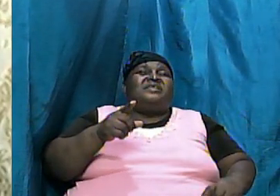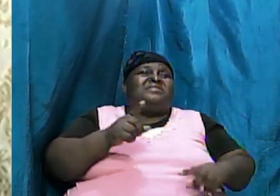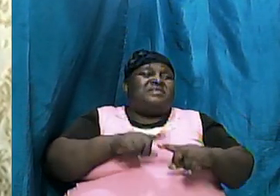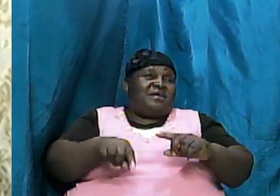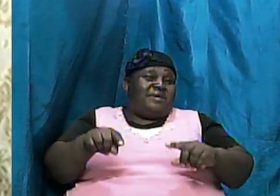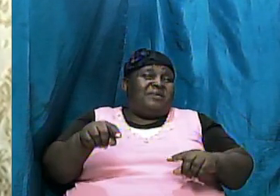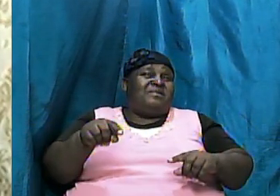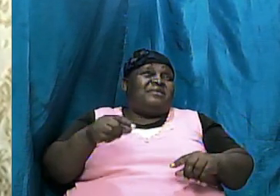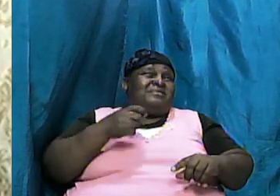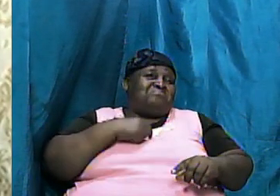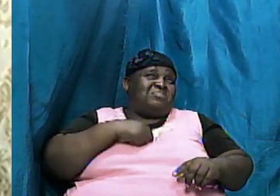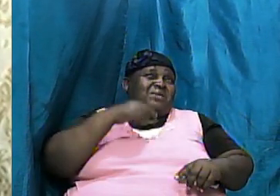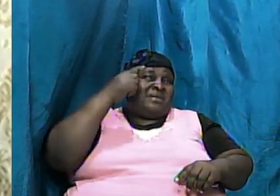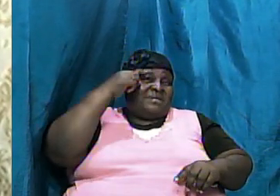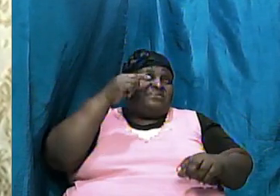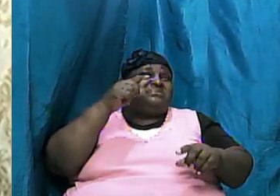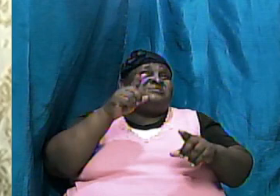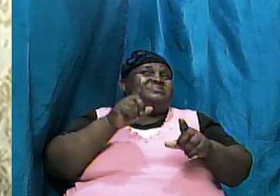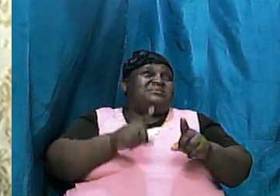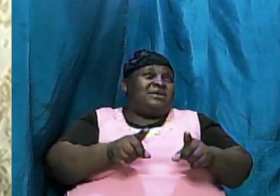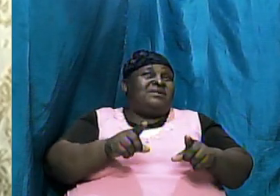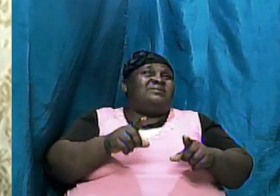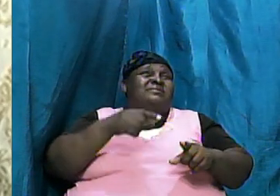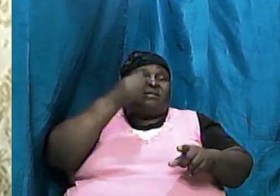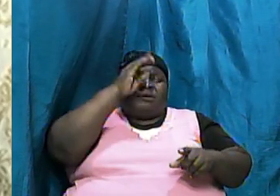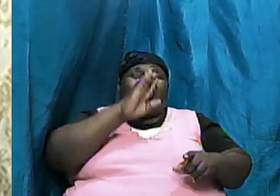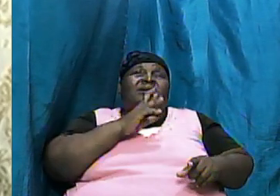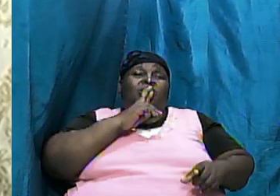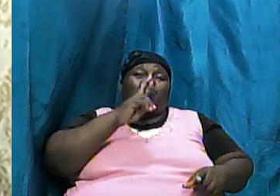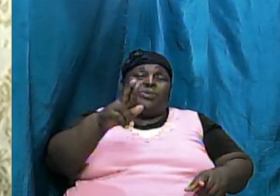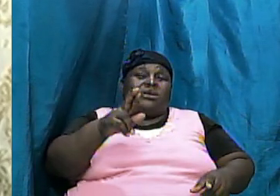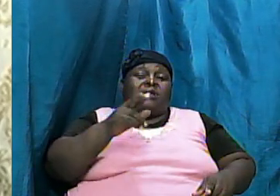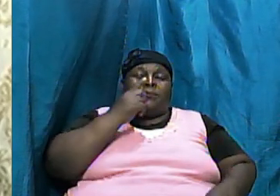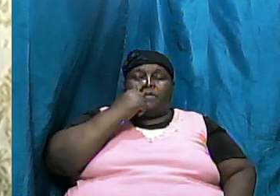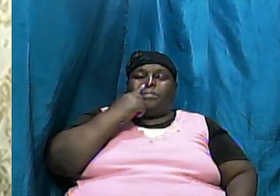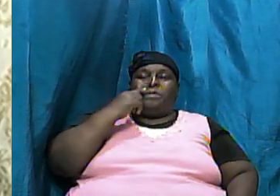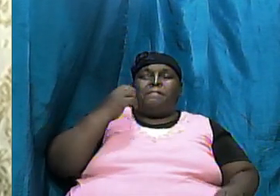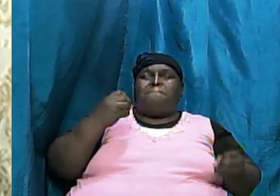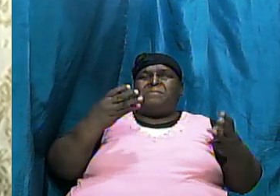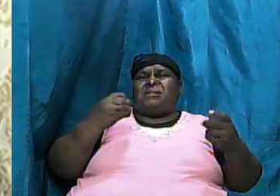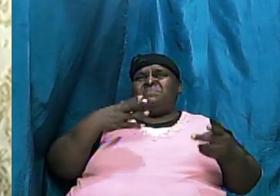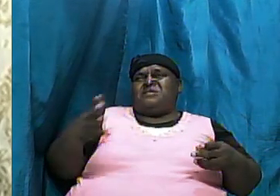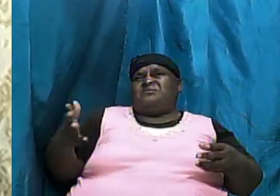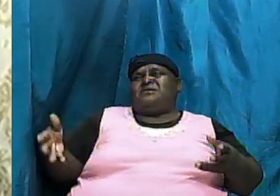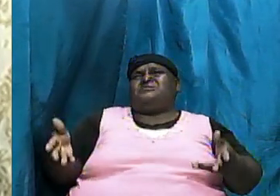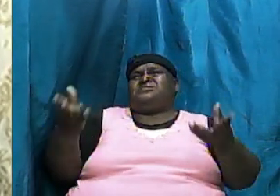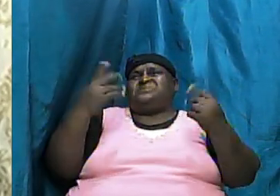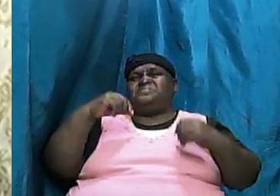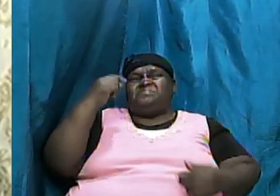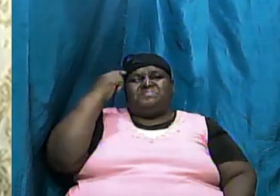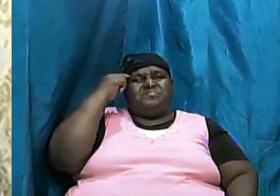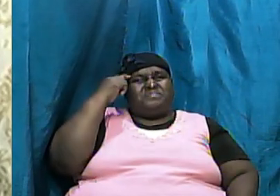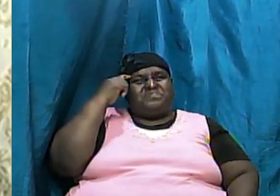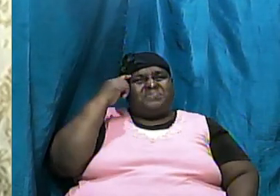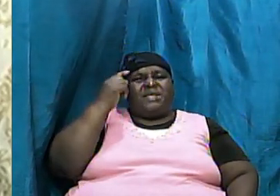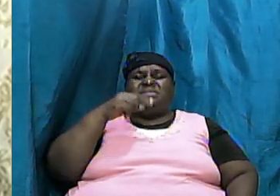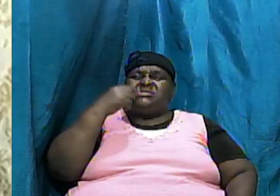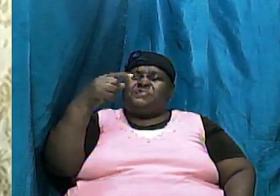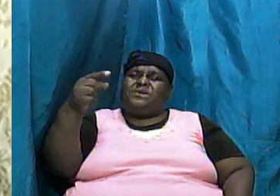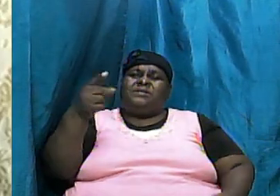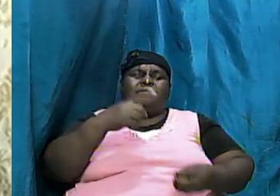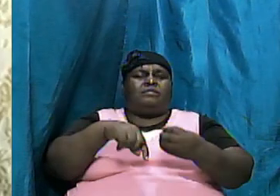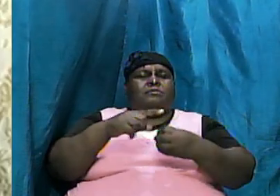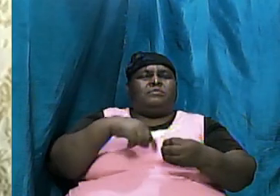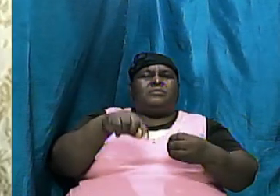that God is for real a lot of these things come to mind when we talk about the book of